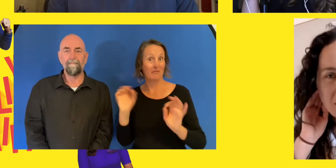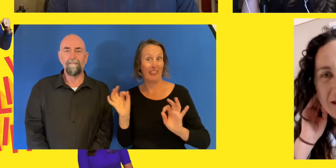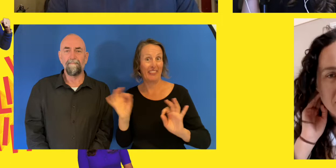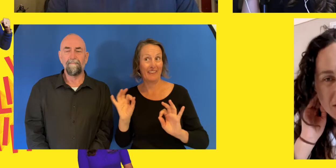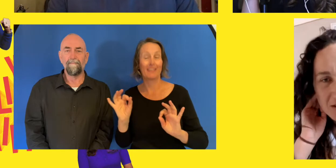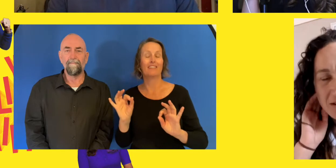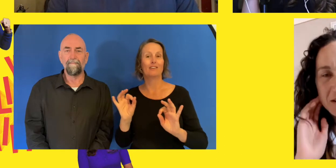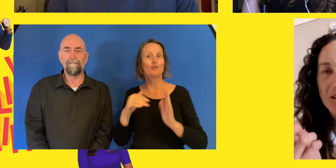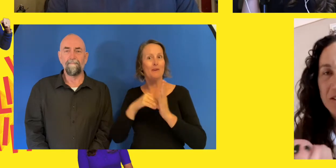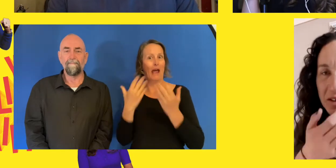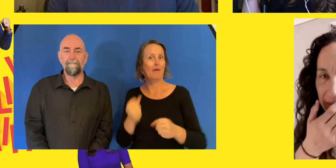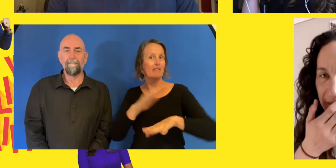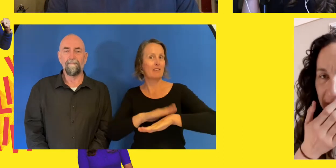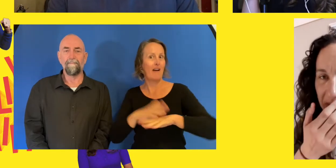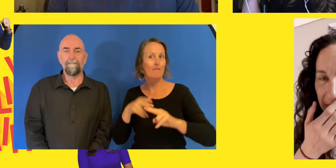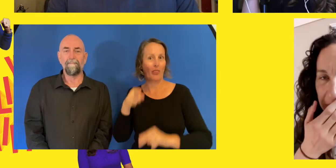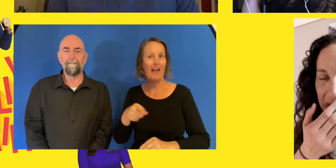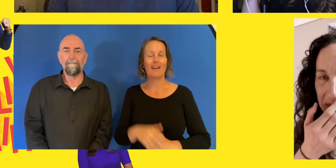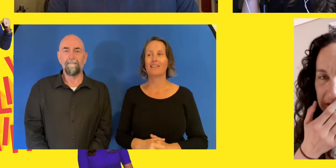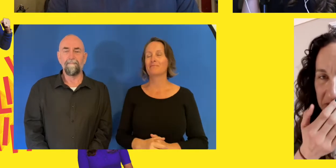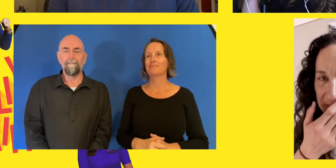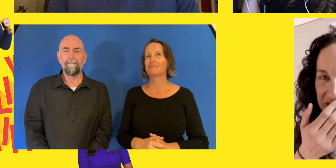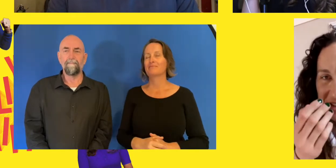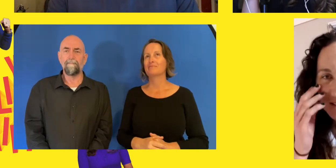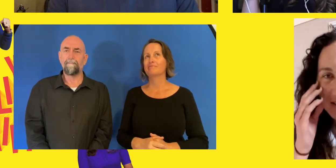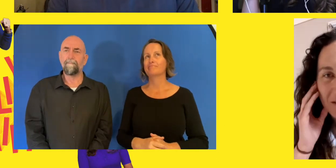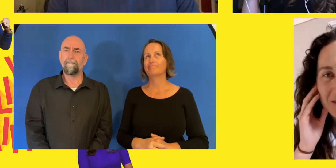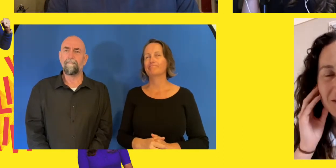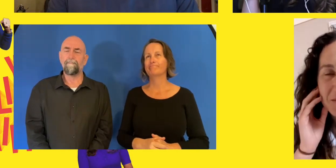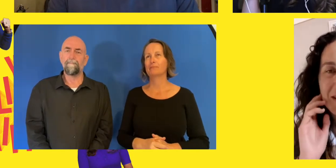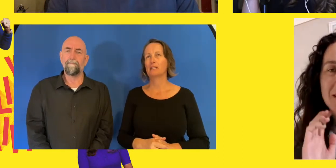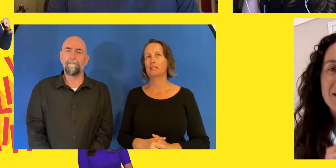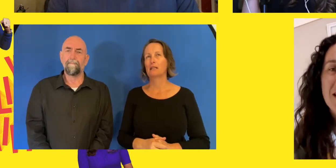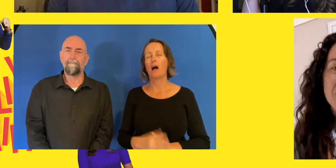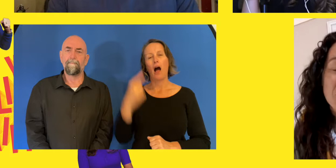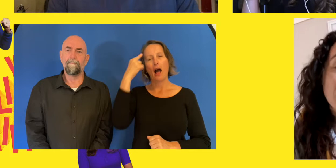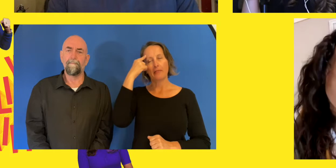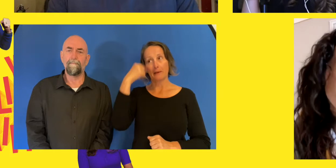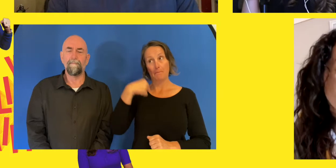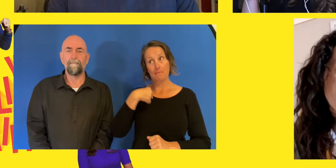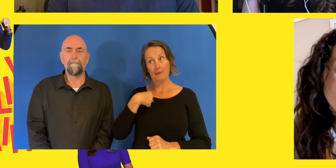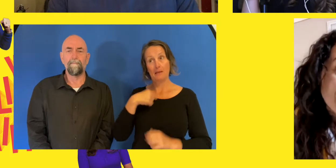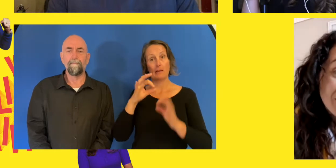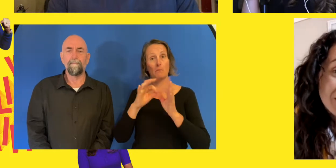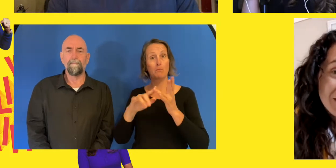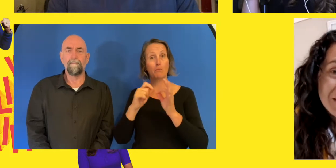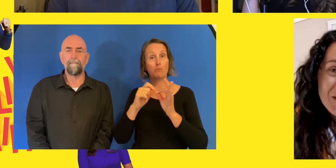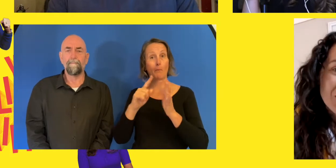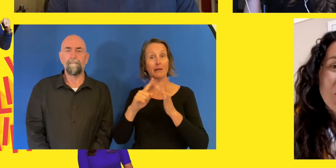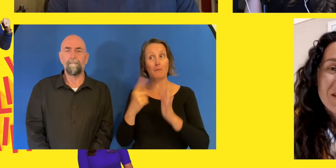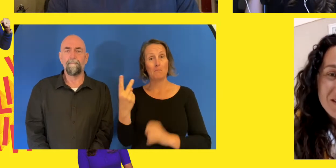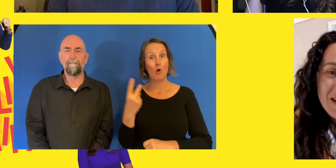feel everything. You know, I think Mitch, Mitch actually said to me, he's like, well, you can either block it out or you can,